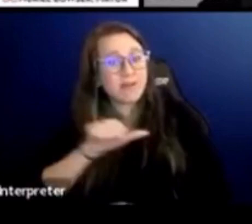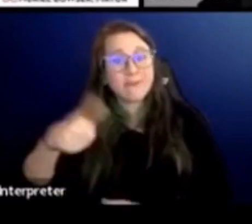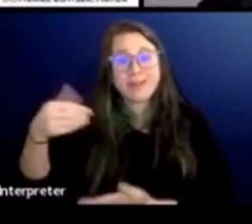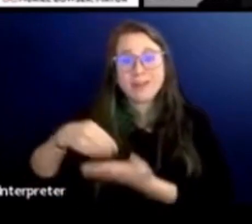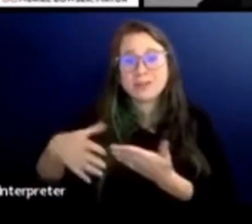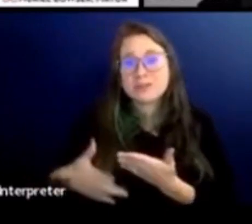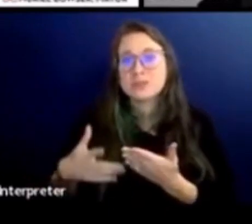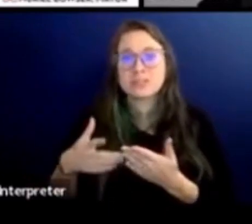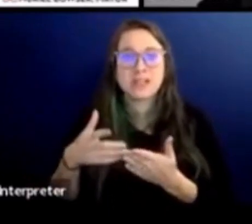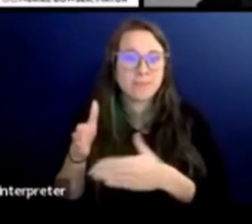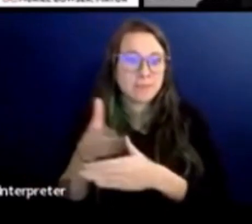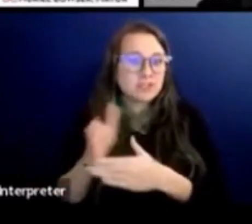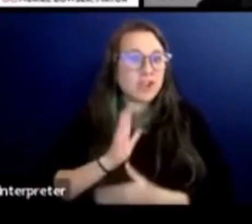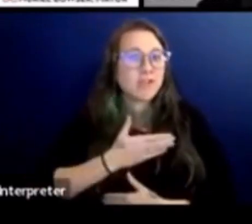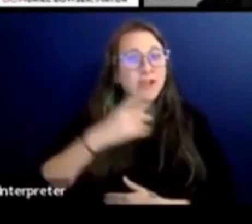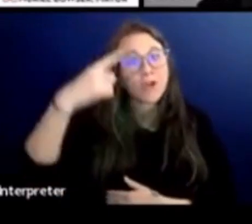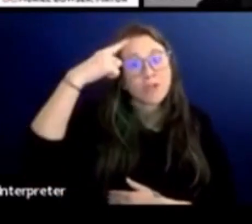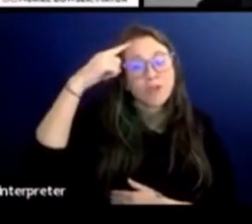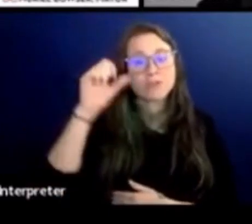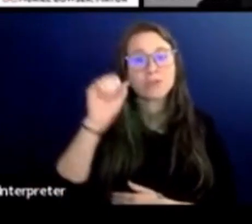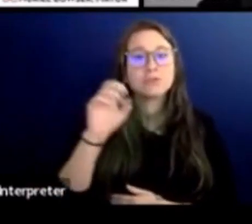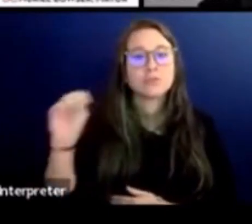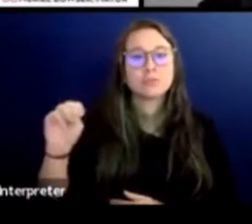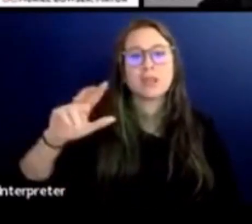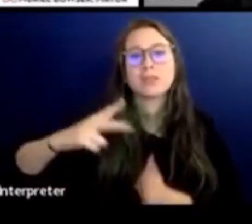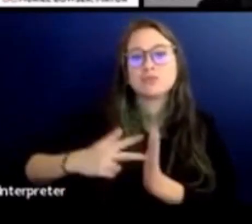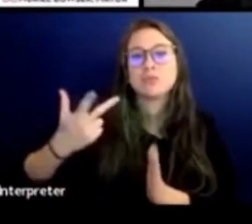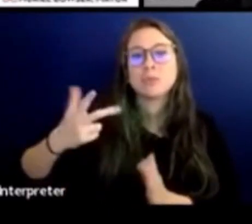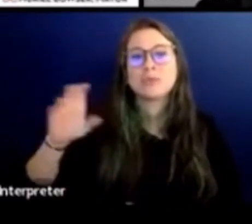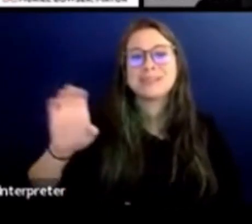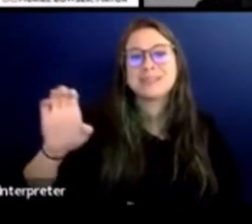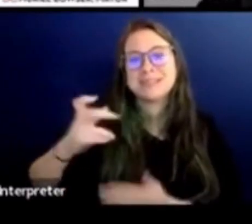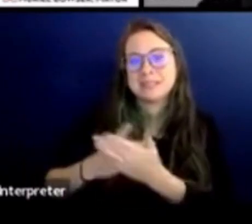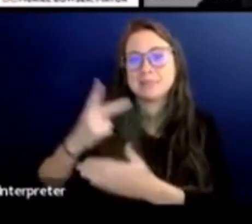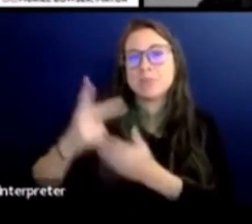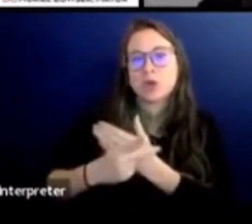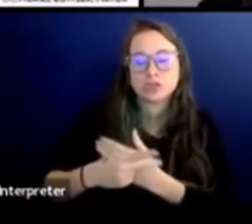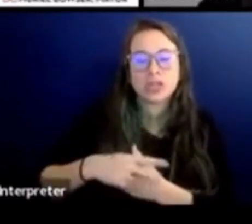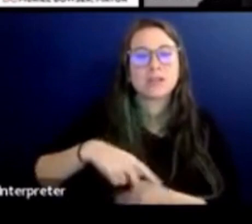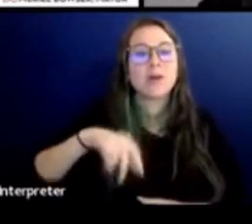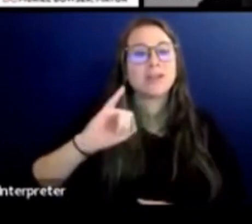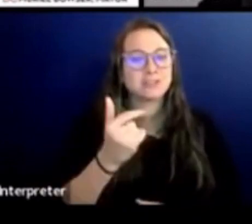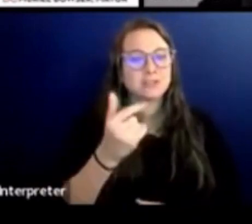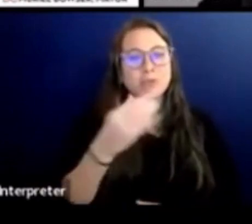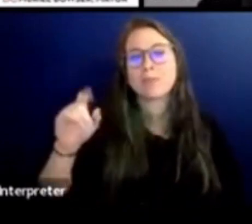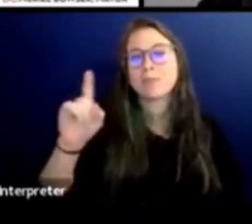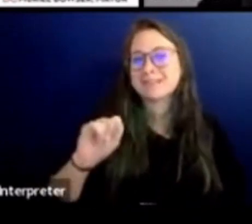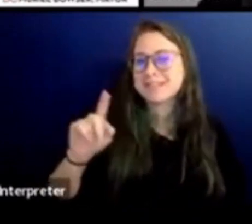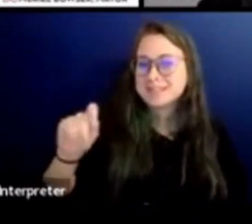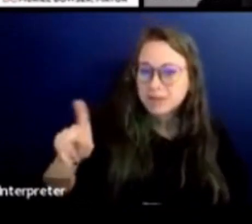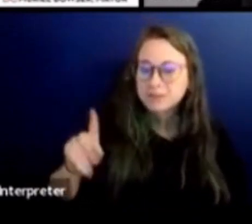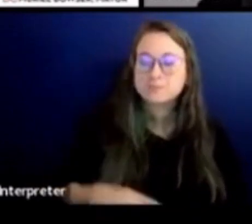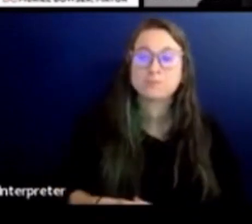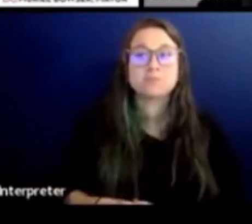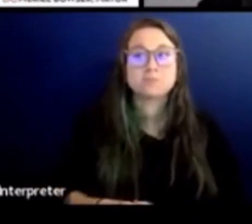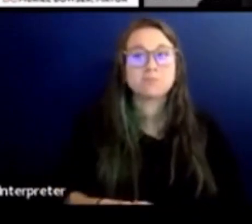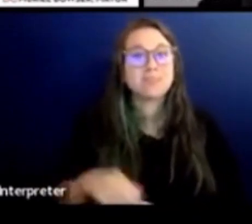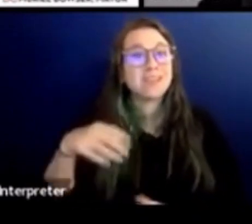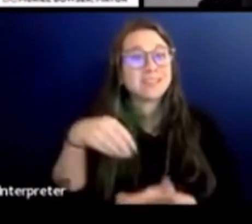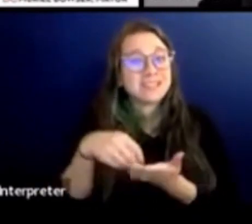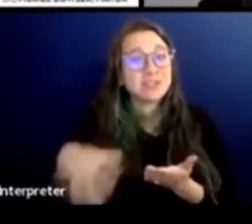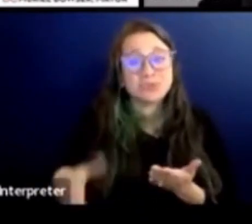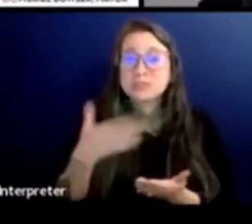DCPS issues on our social media account at Triple E Project on Instagram and TikTok. We believe students are the best people to talk to about these